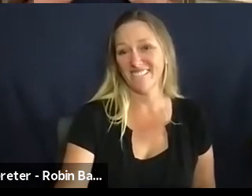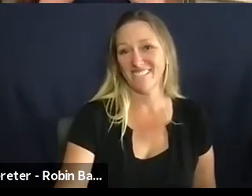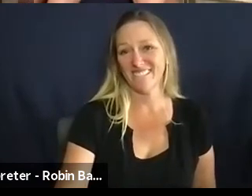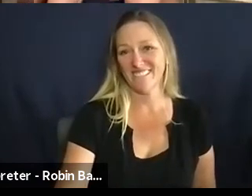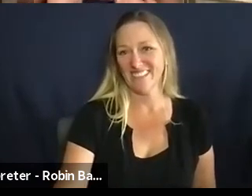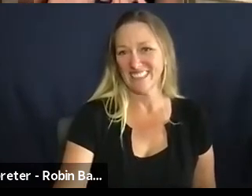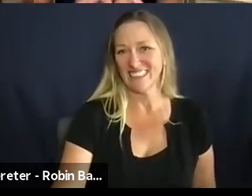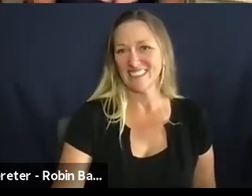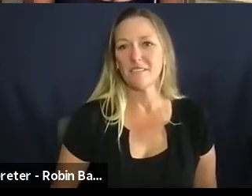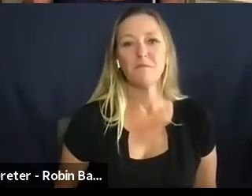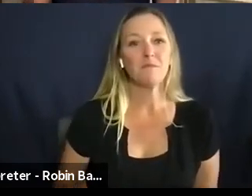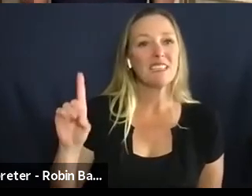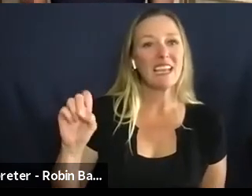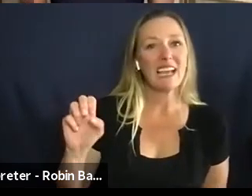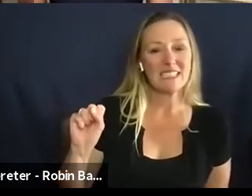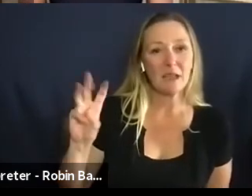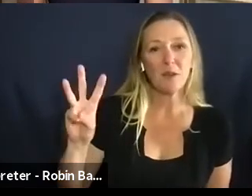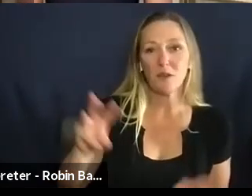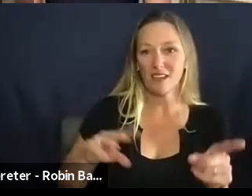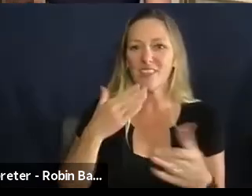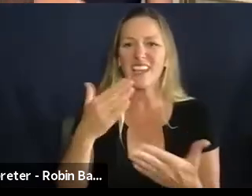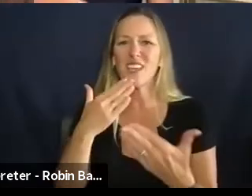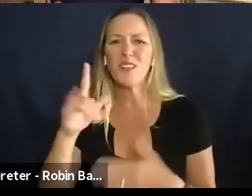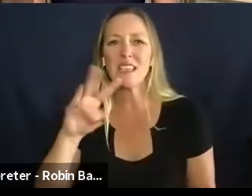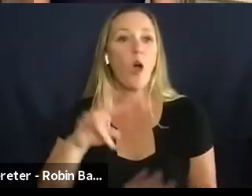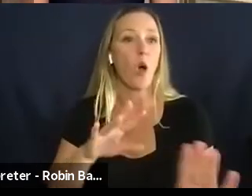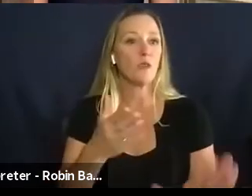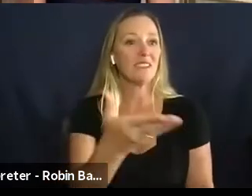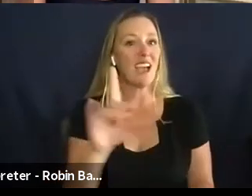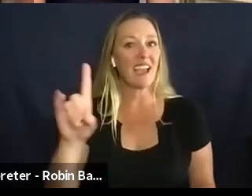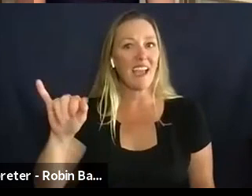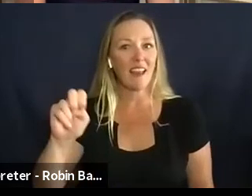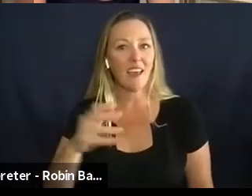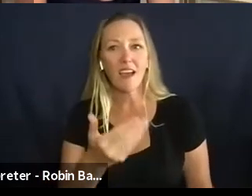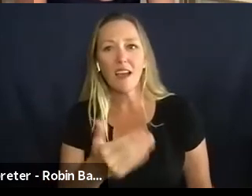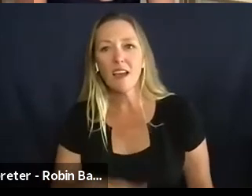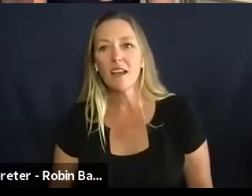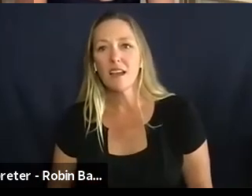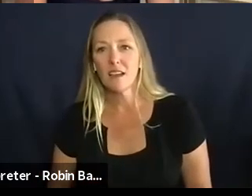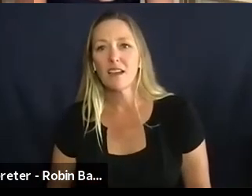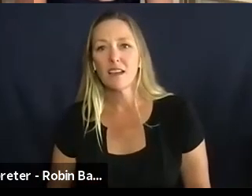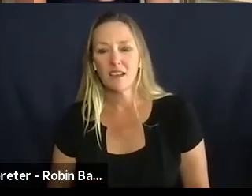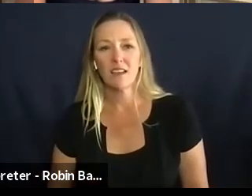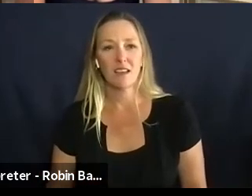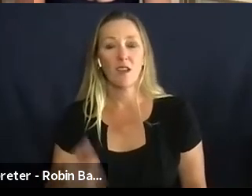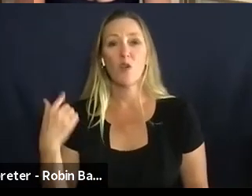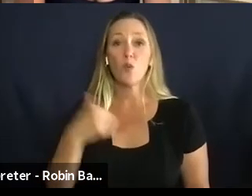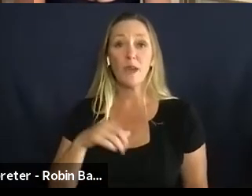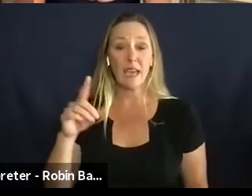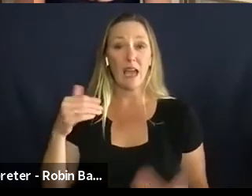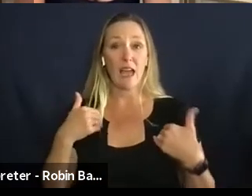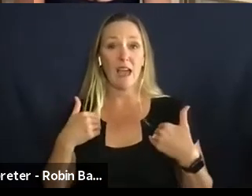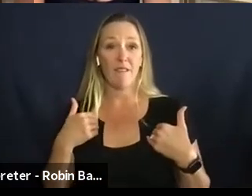and dsw thank you oh sorry diane what'd you say that we do have a way to connect